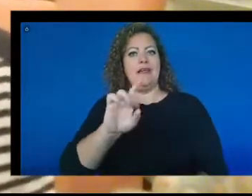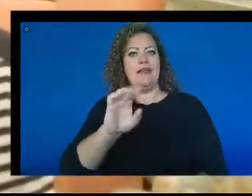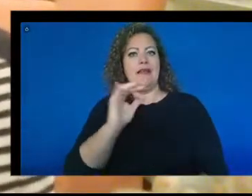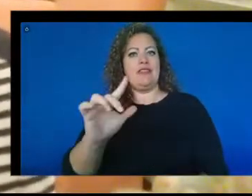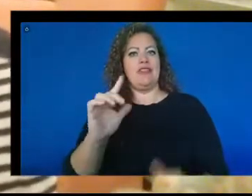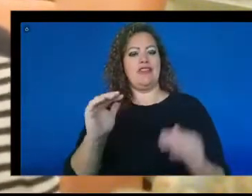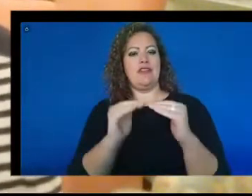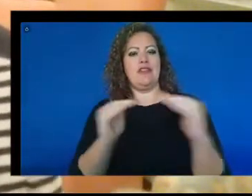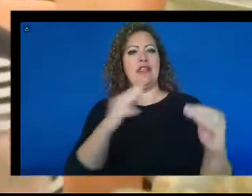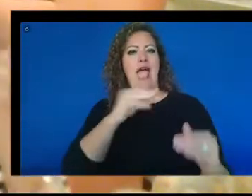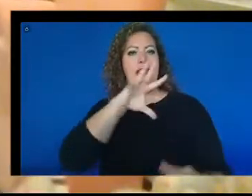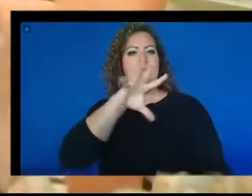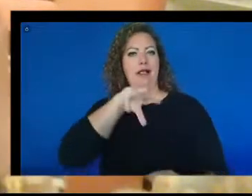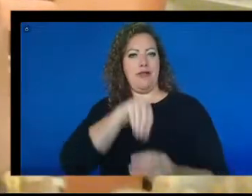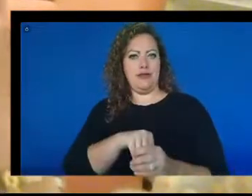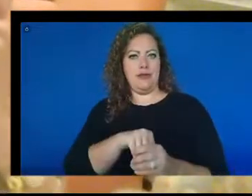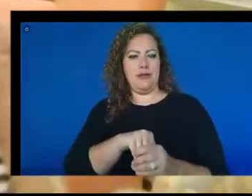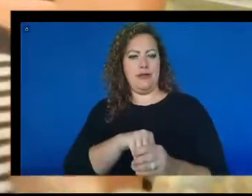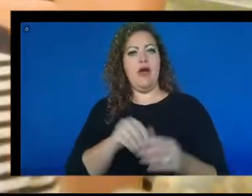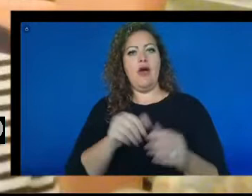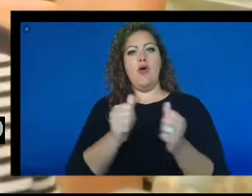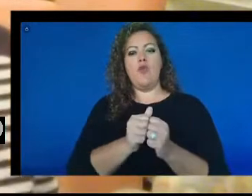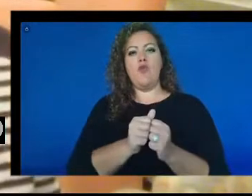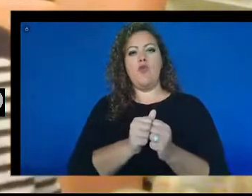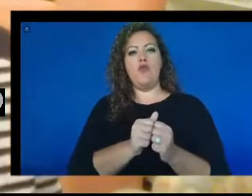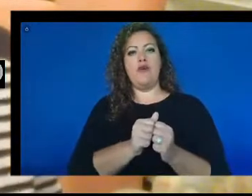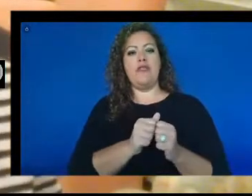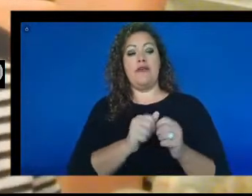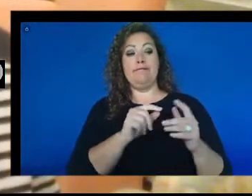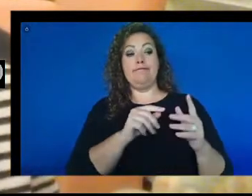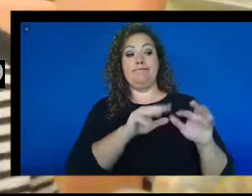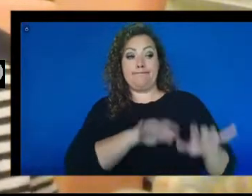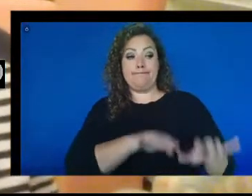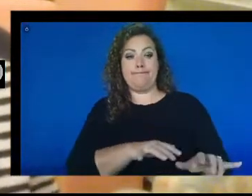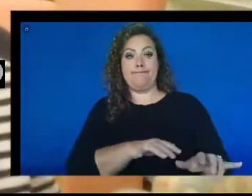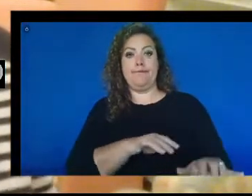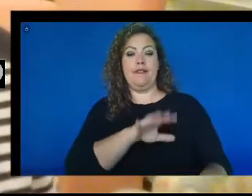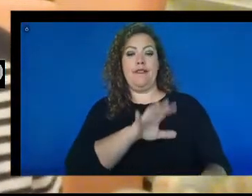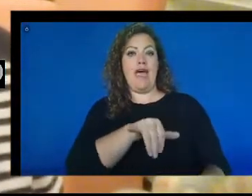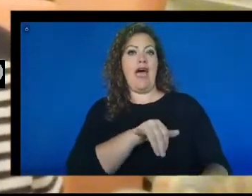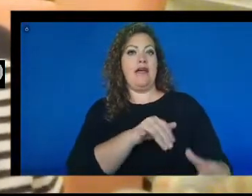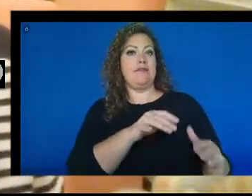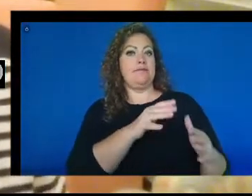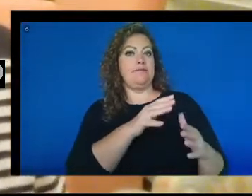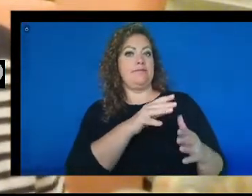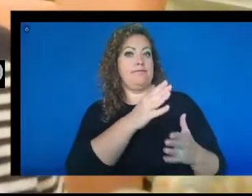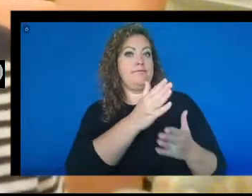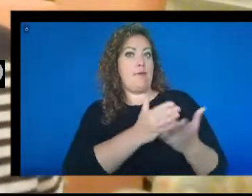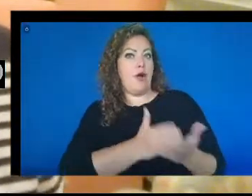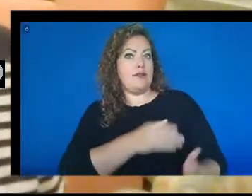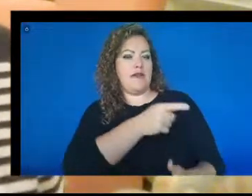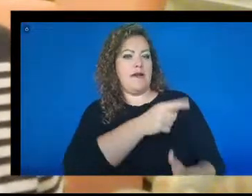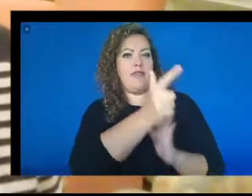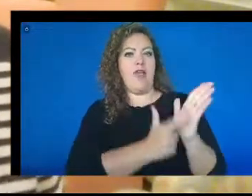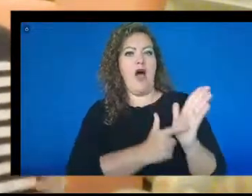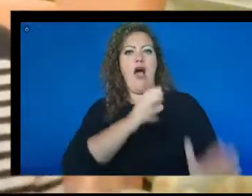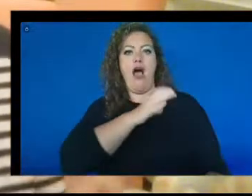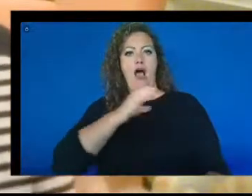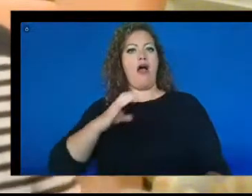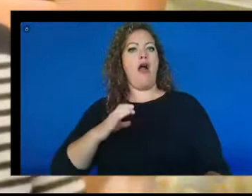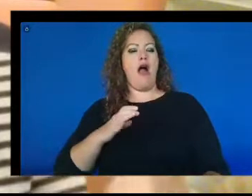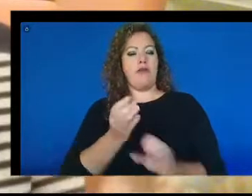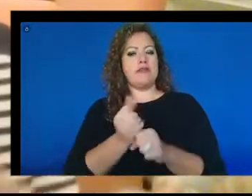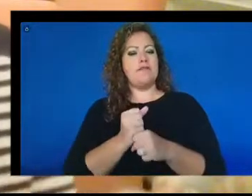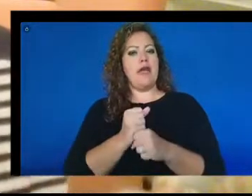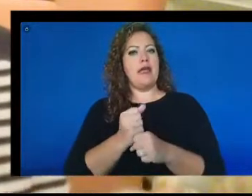inclusion. And so in drafting the equity provisions of the infrastructure law, Congress did make it a priority to